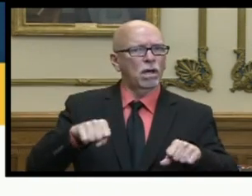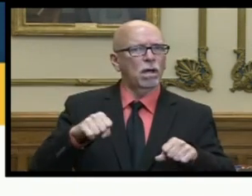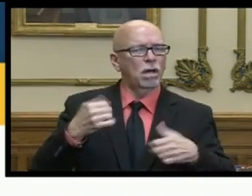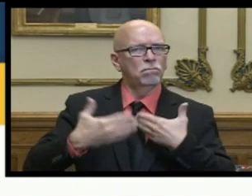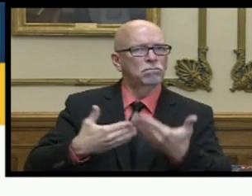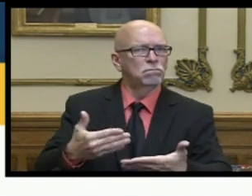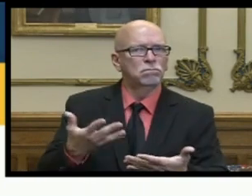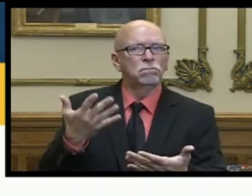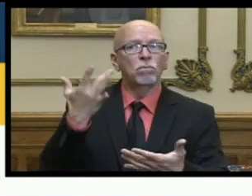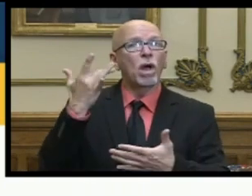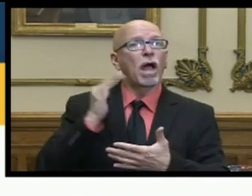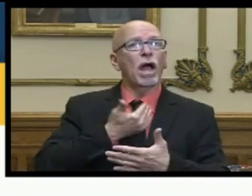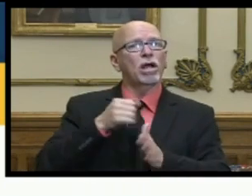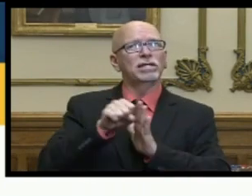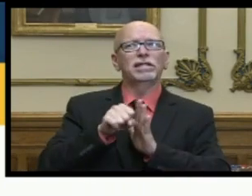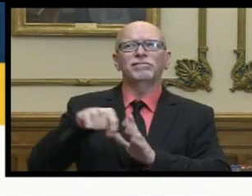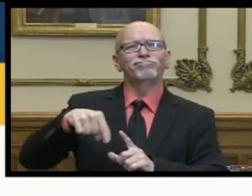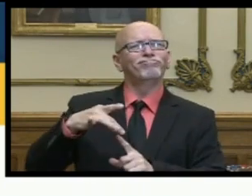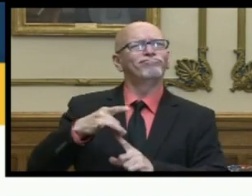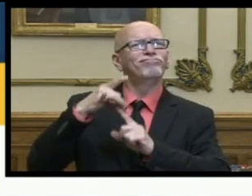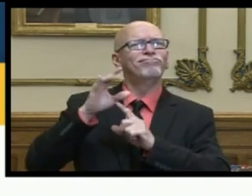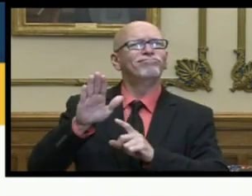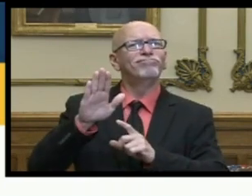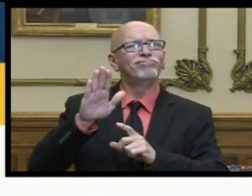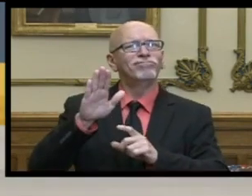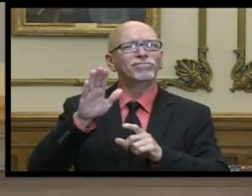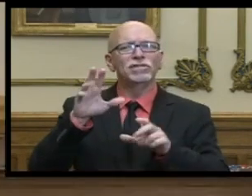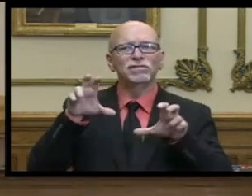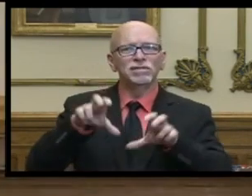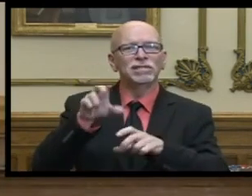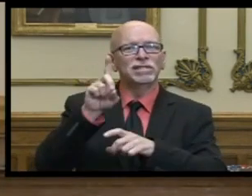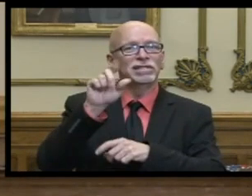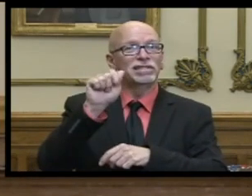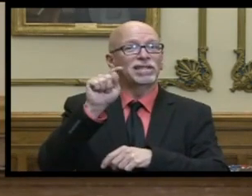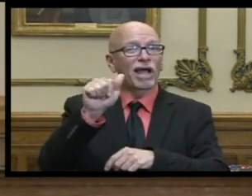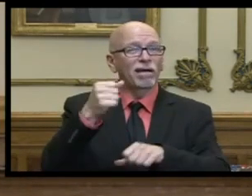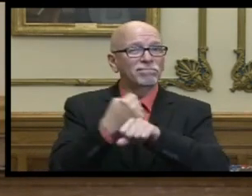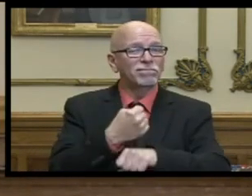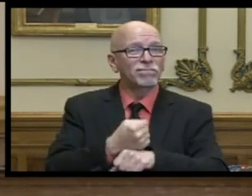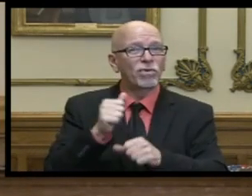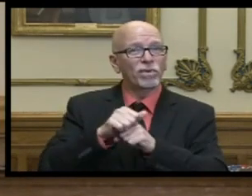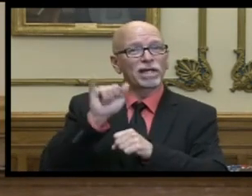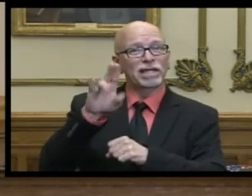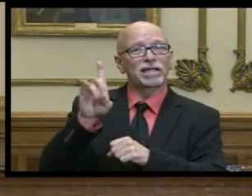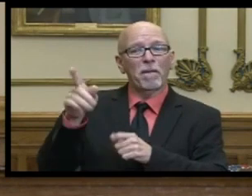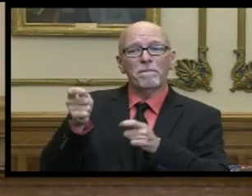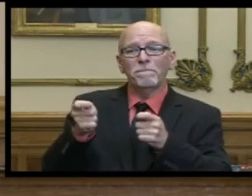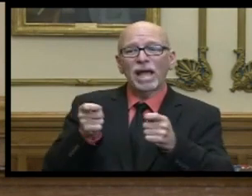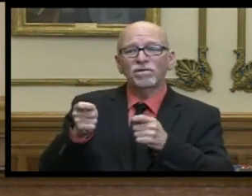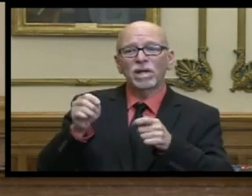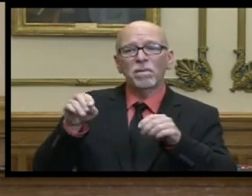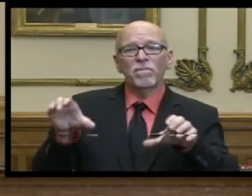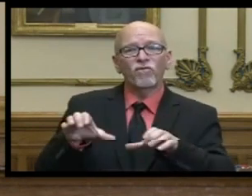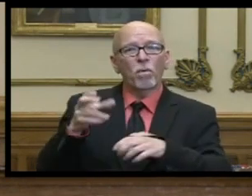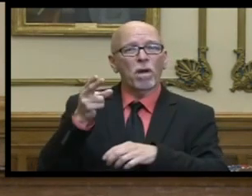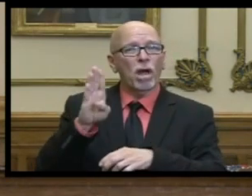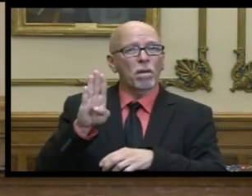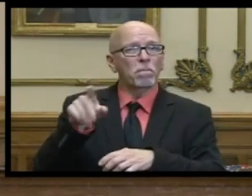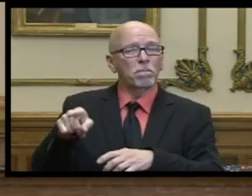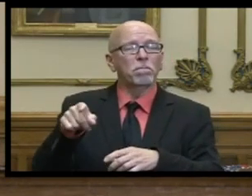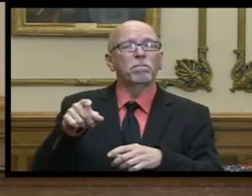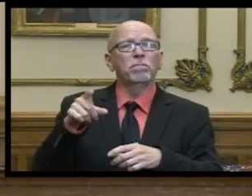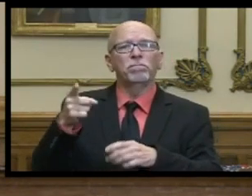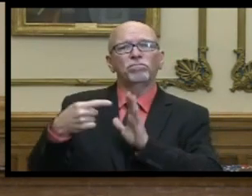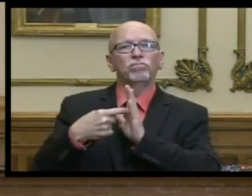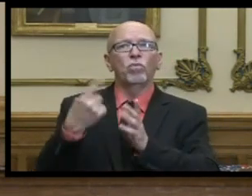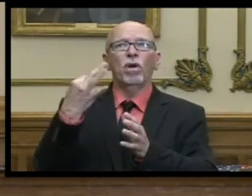particular our state's unique investment in data through india through indiana's management performance hub represented